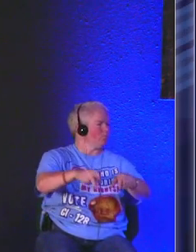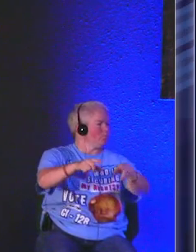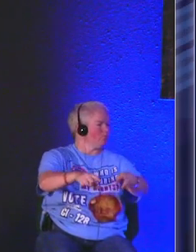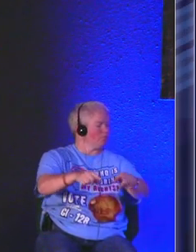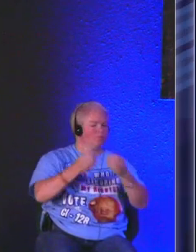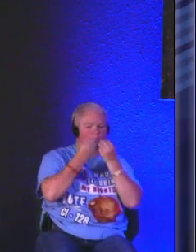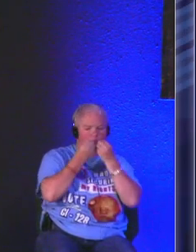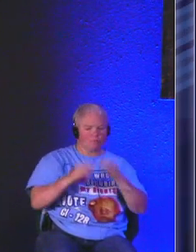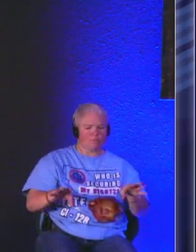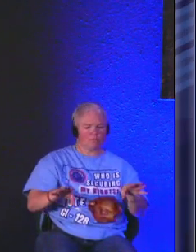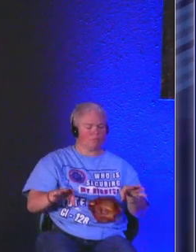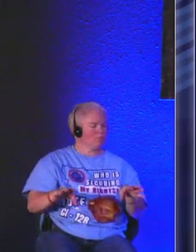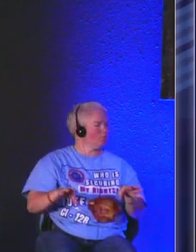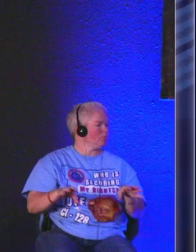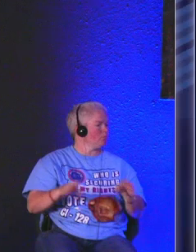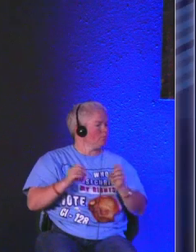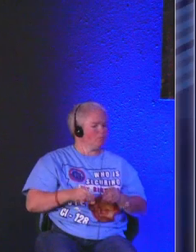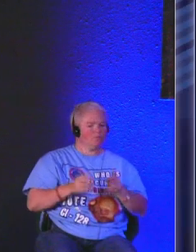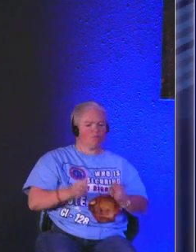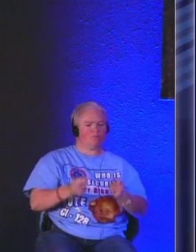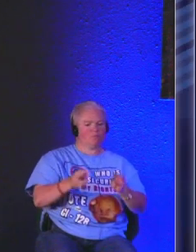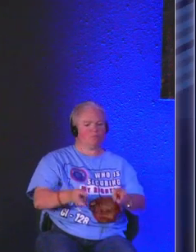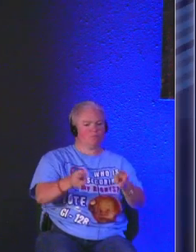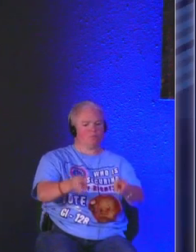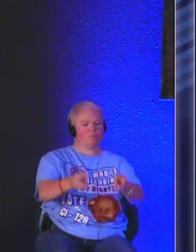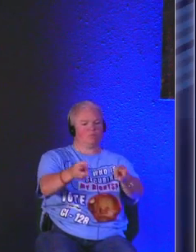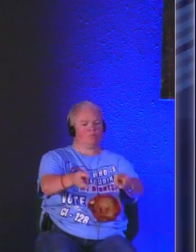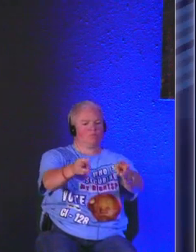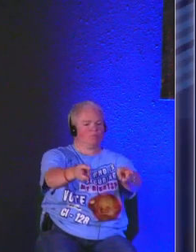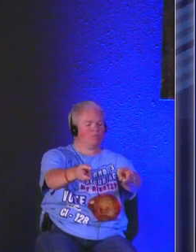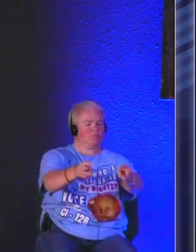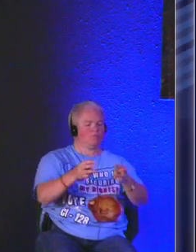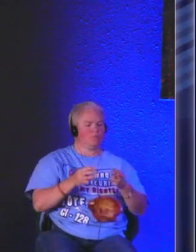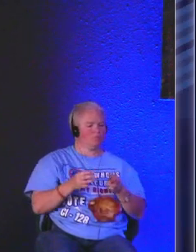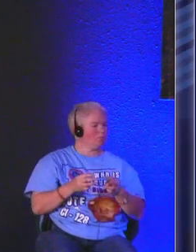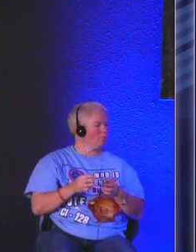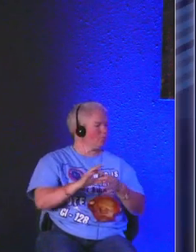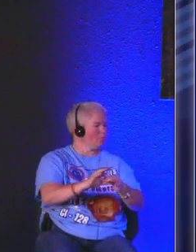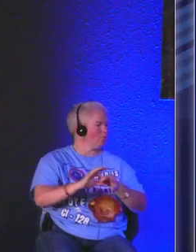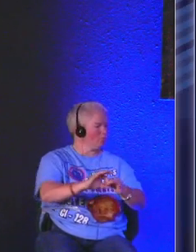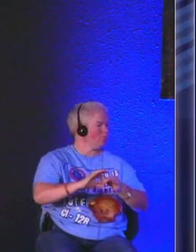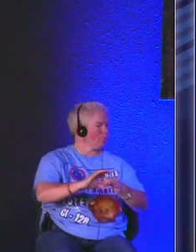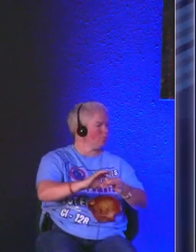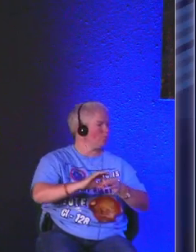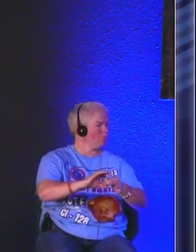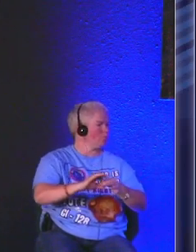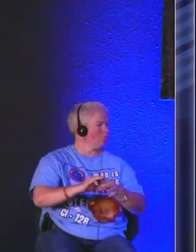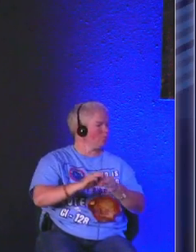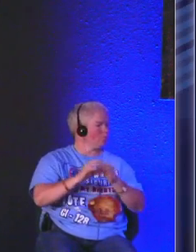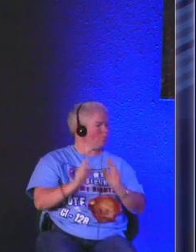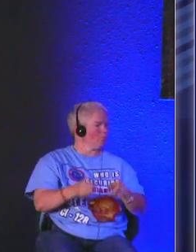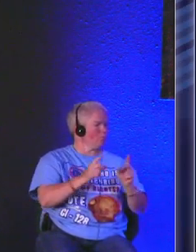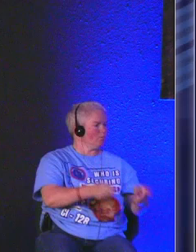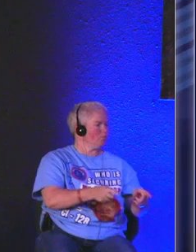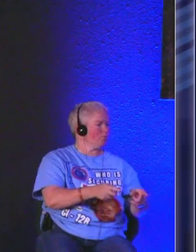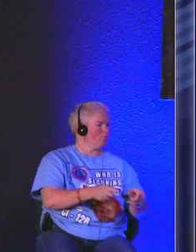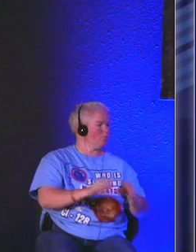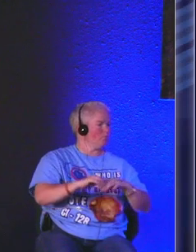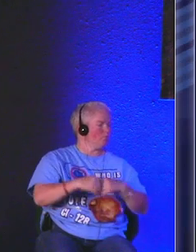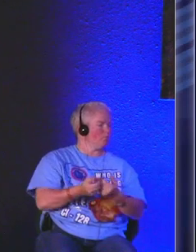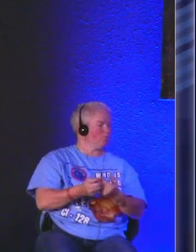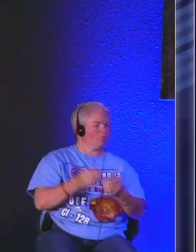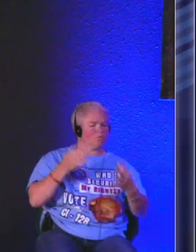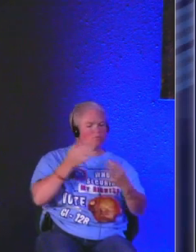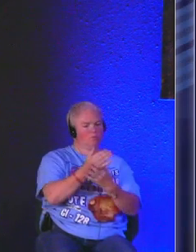you that you were blessed to be able to walk through it's that situation a relationship a circumstance and